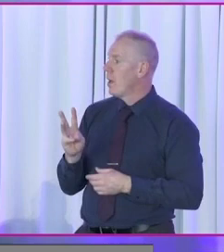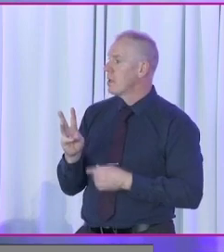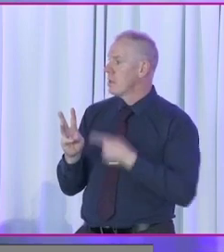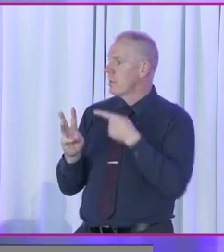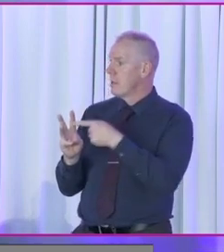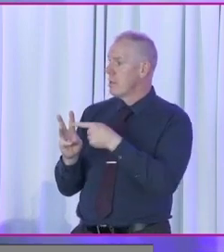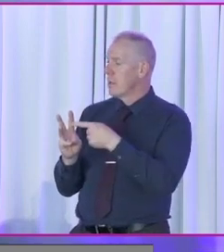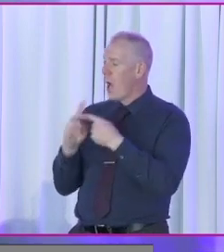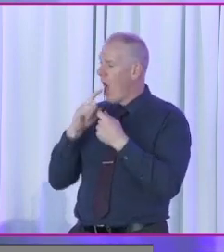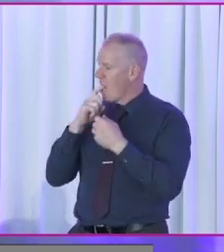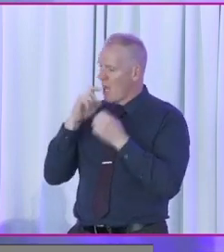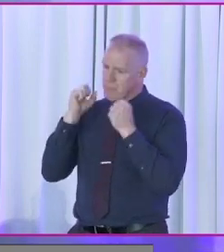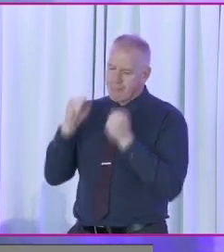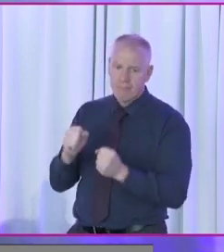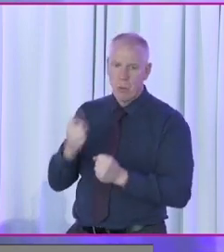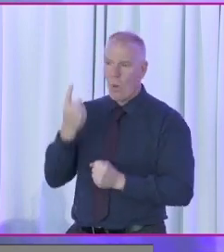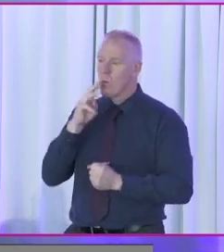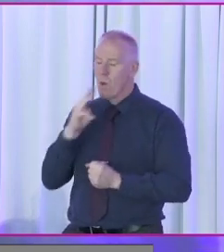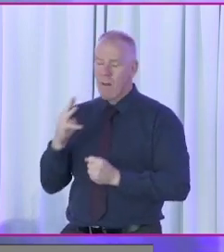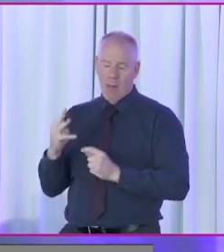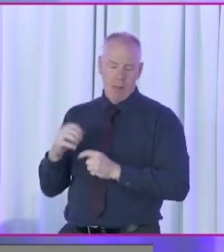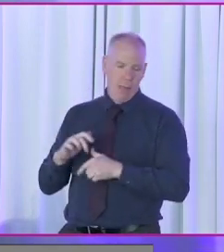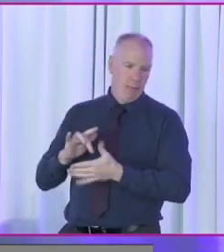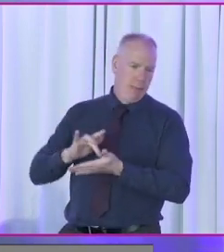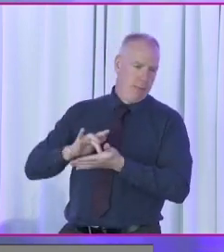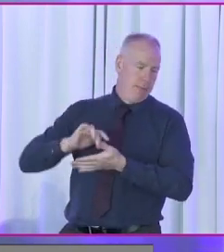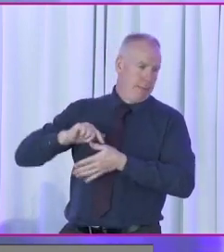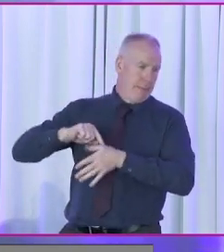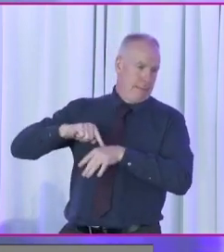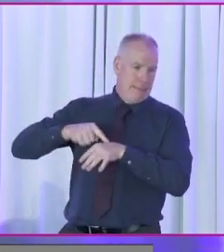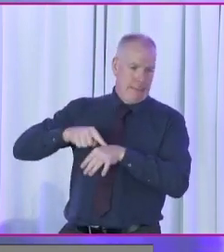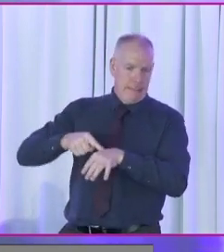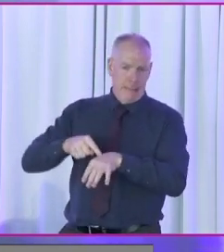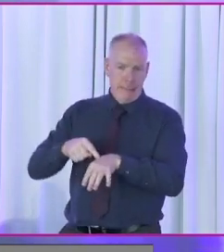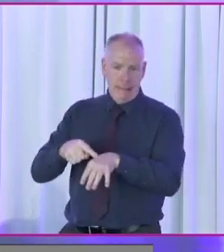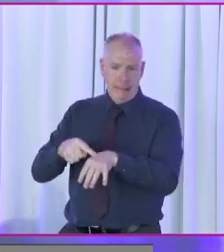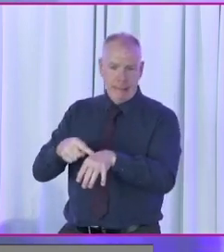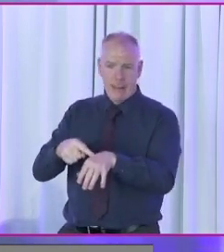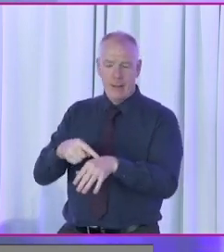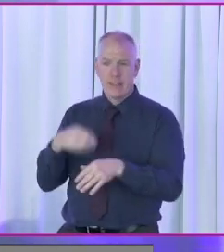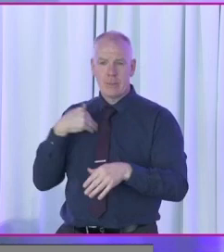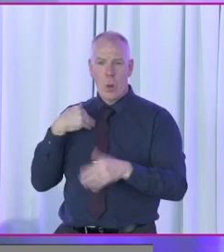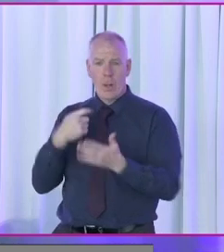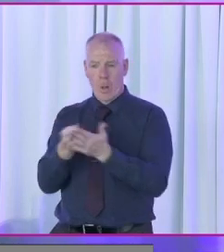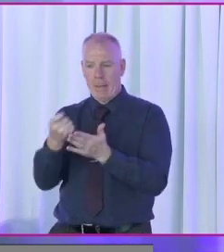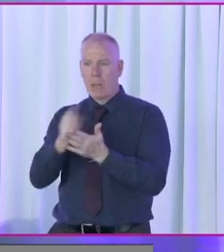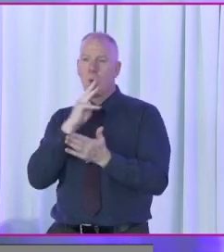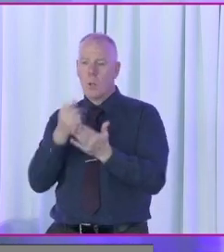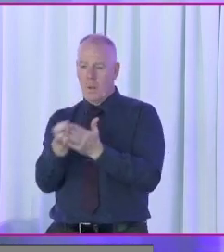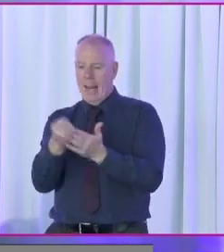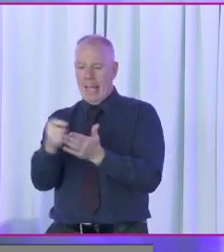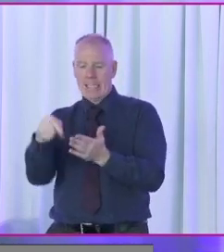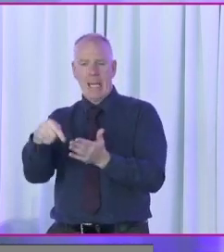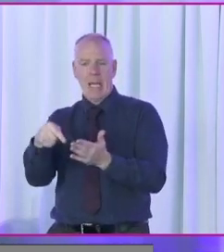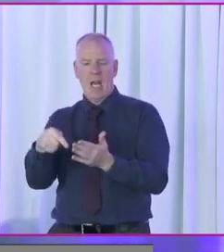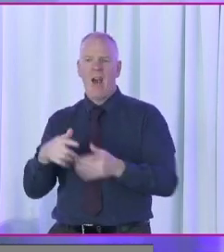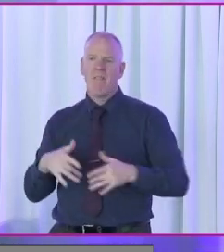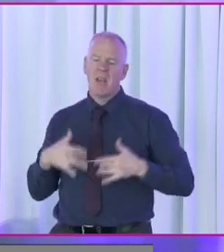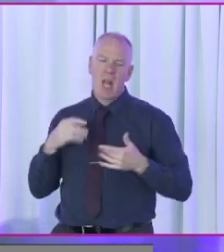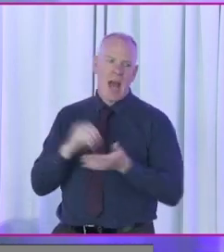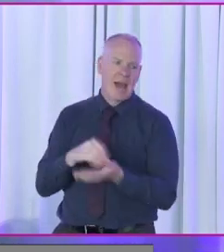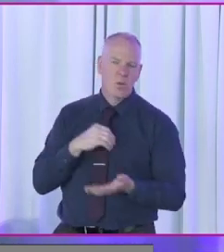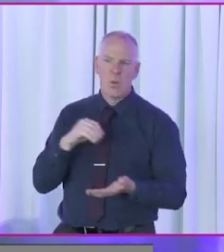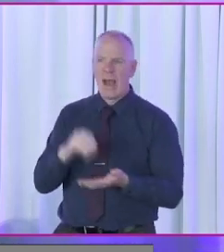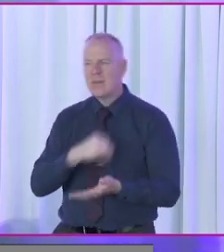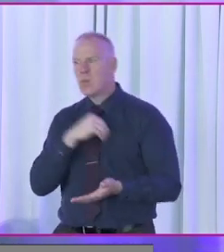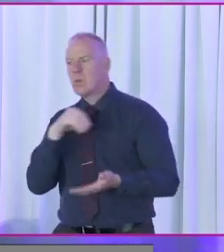really kind of grated with me this morning was complaint. You know, I mean, people feel they have